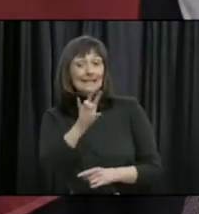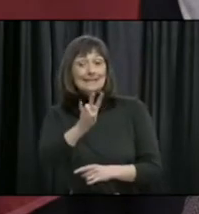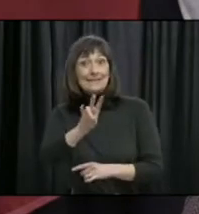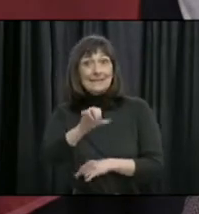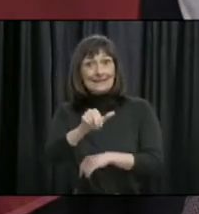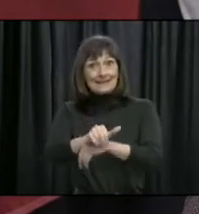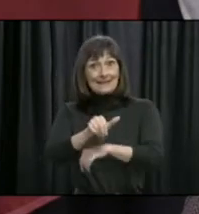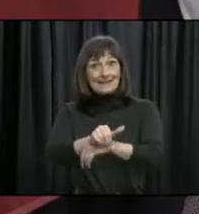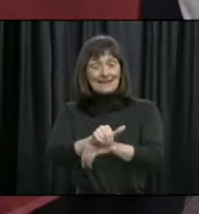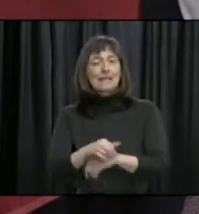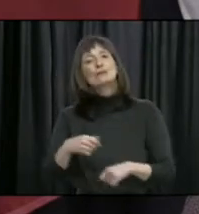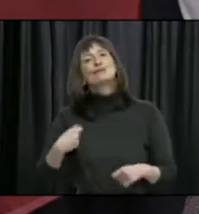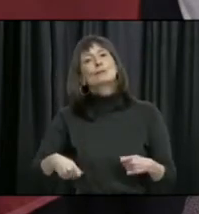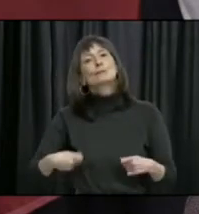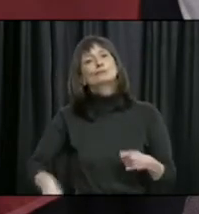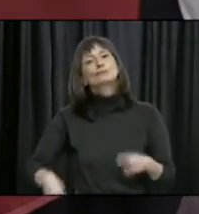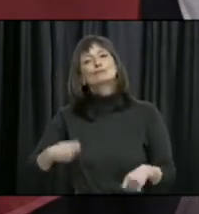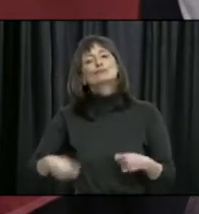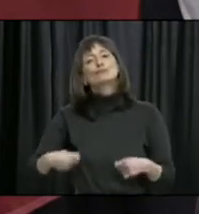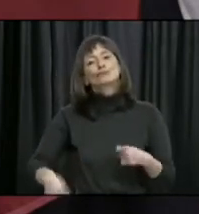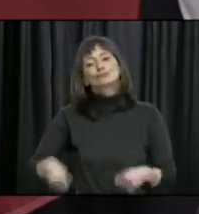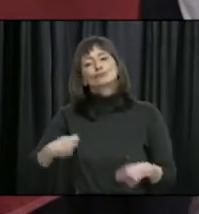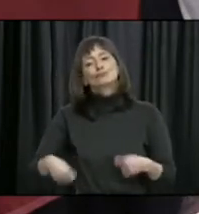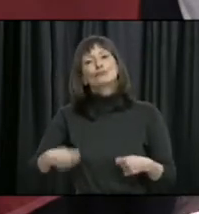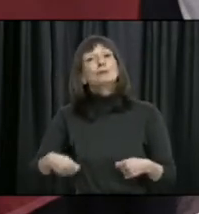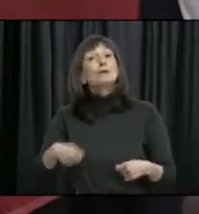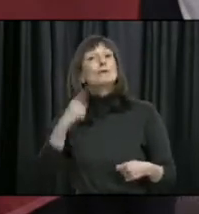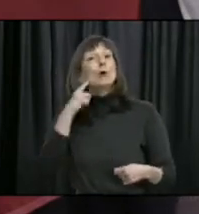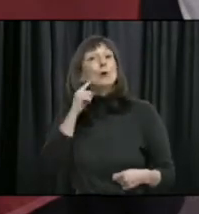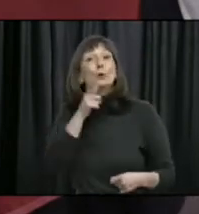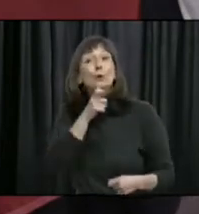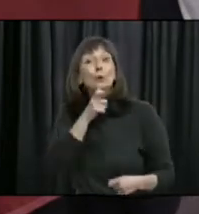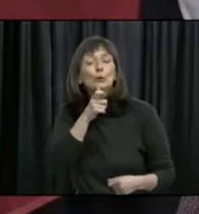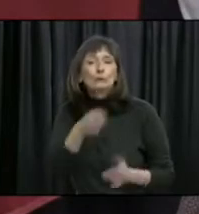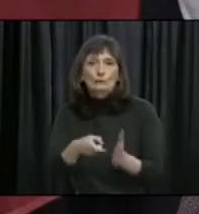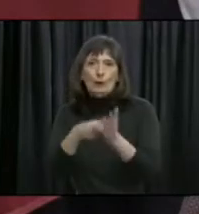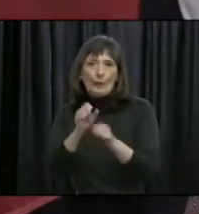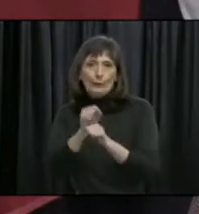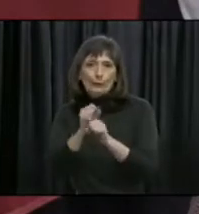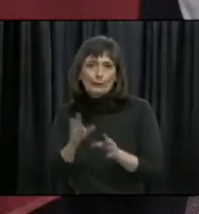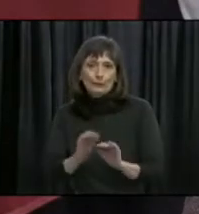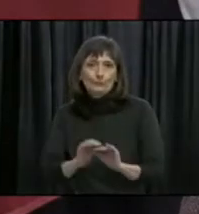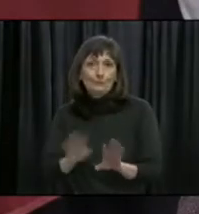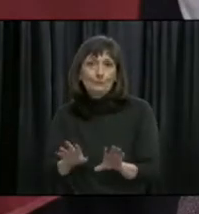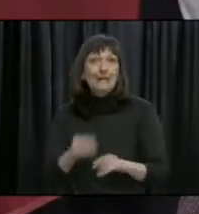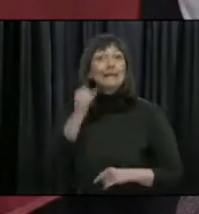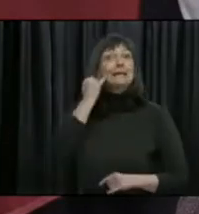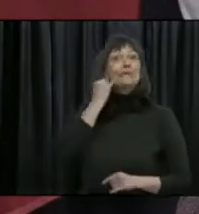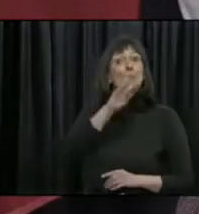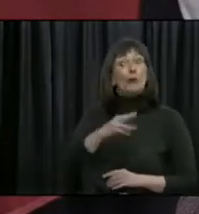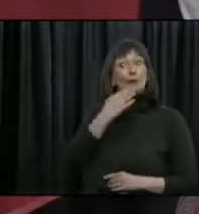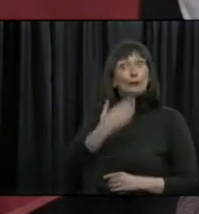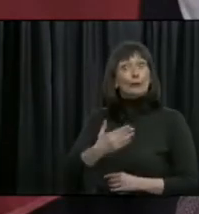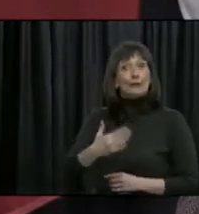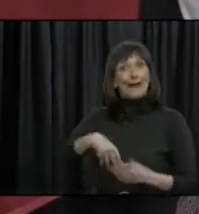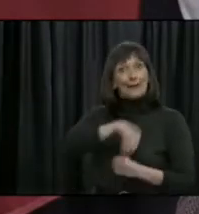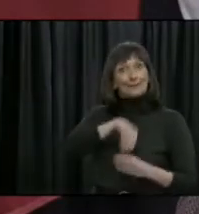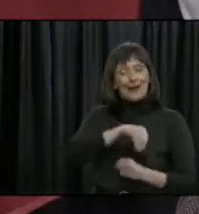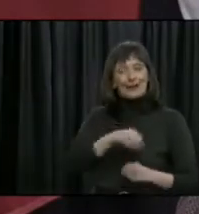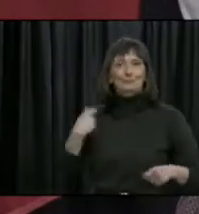plays his drums for essential workers. Now, when the weather cooperates, he does it from his patio.